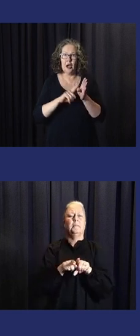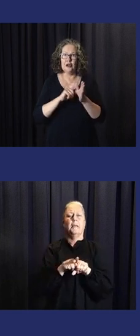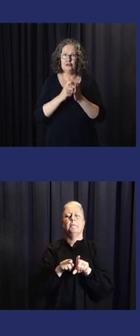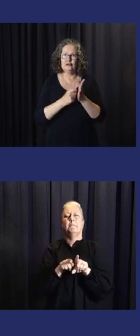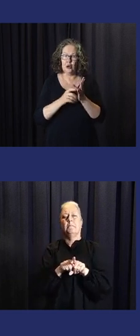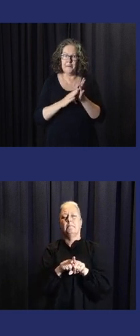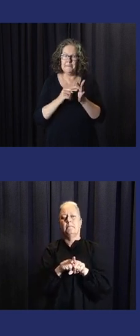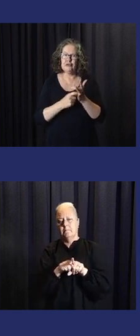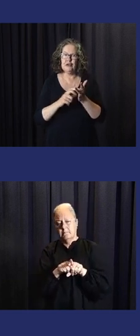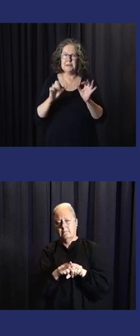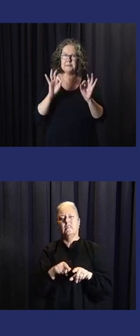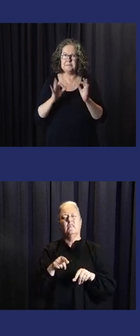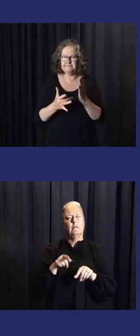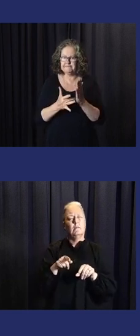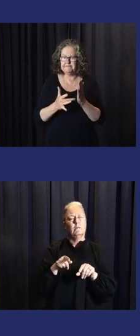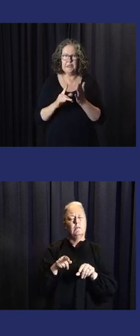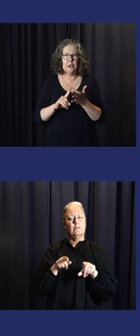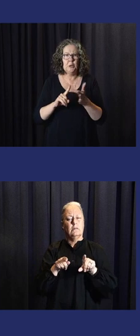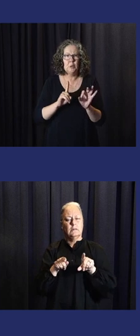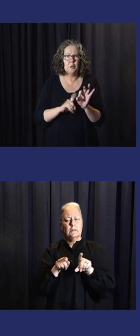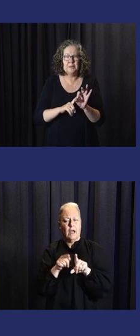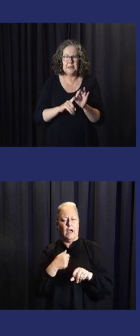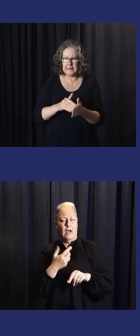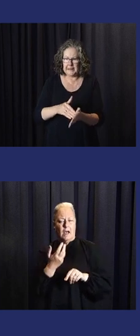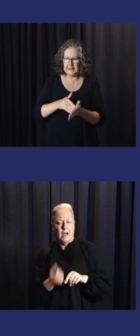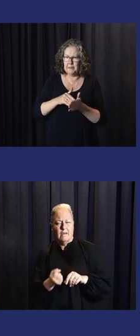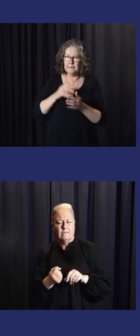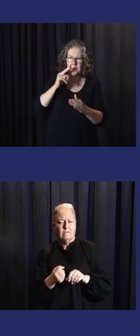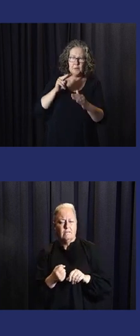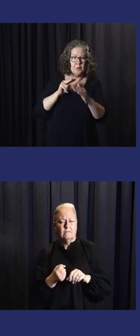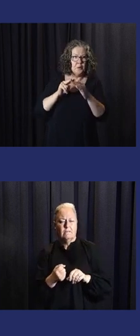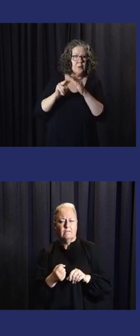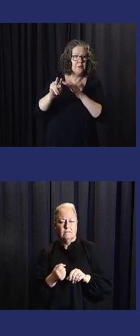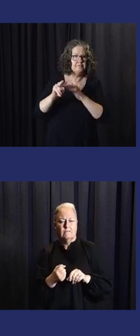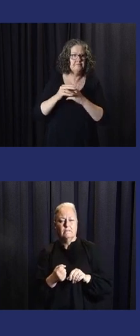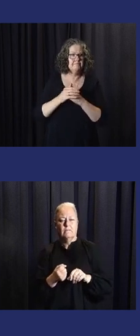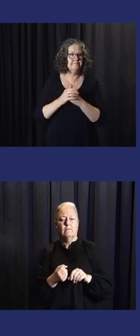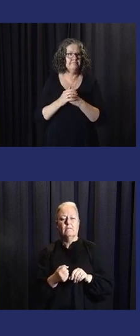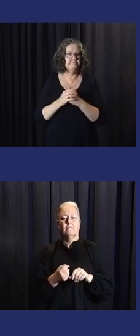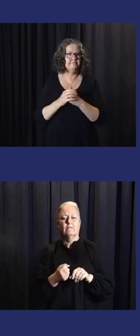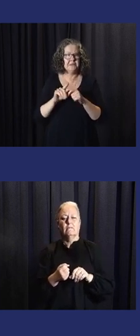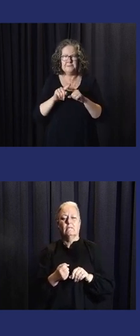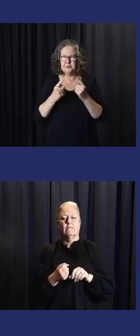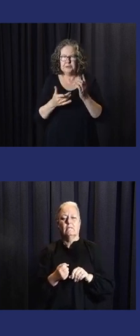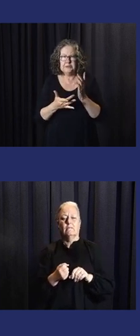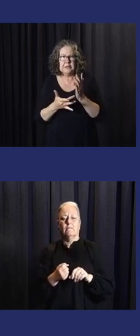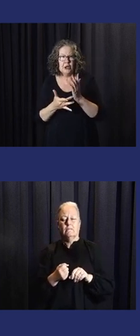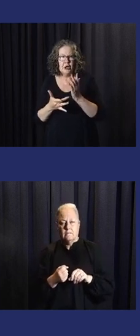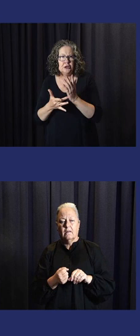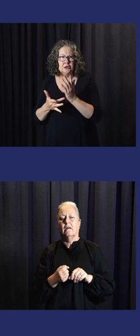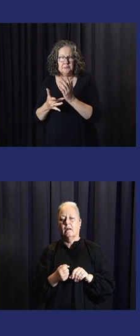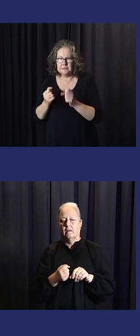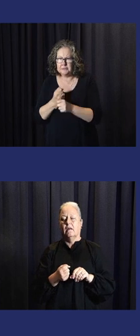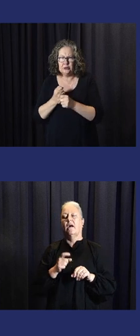We should strengthen the hydrometric equipment and network and strengthening